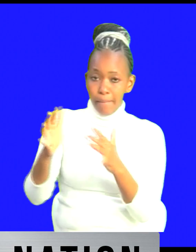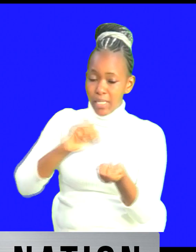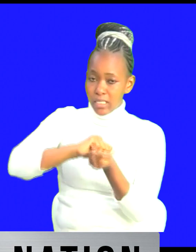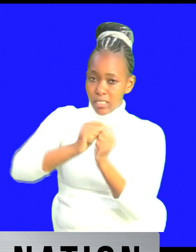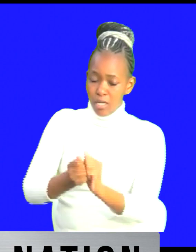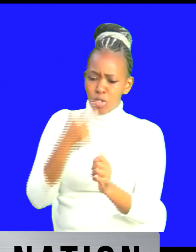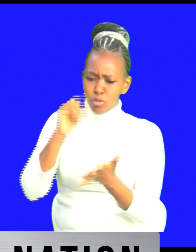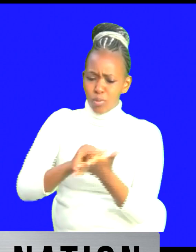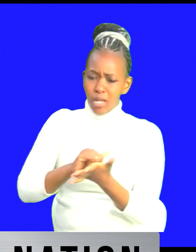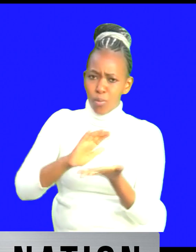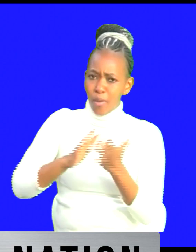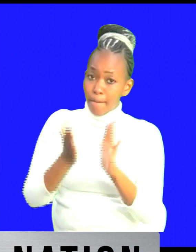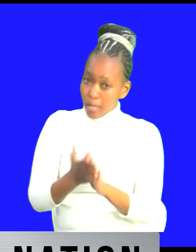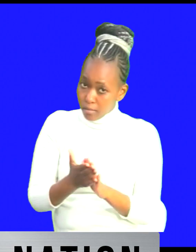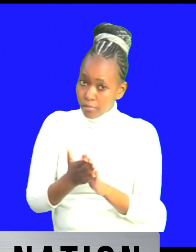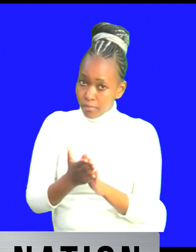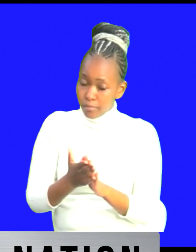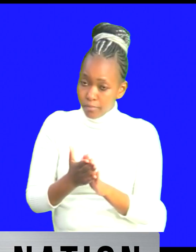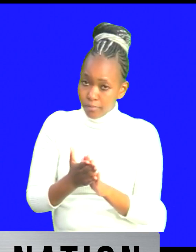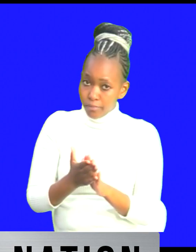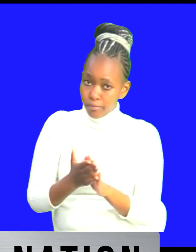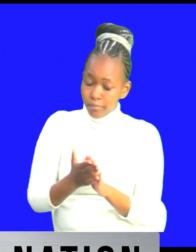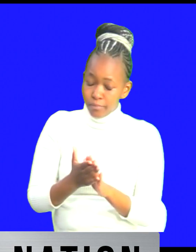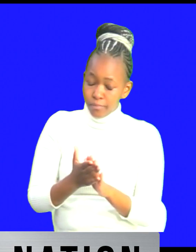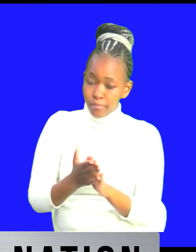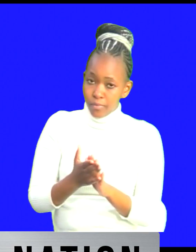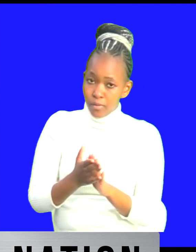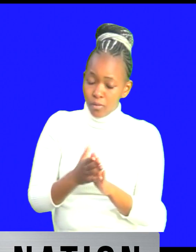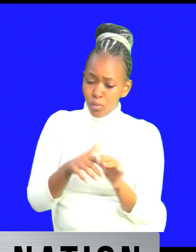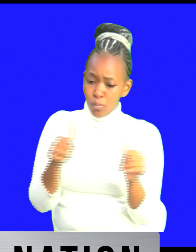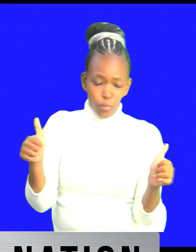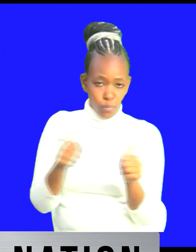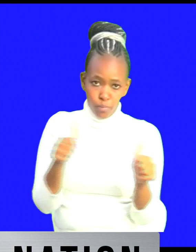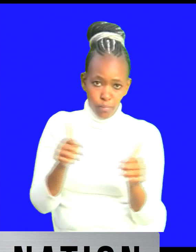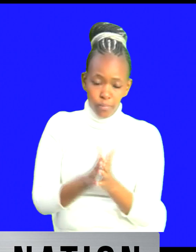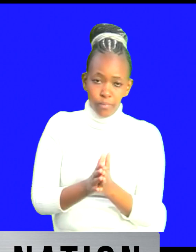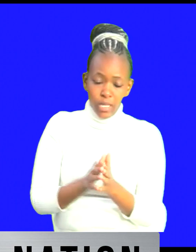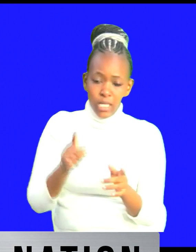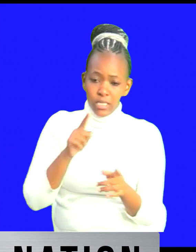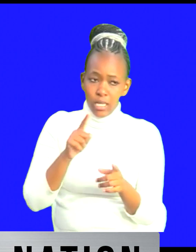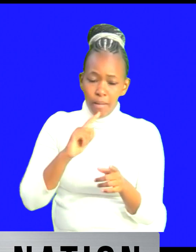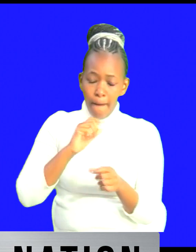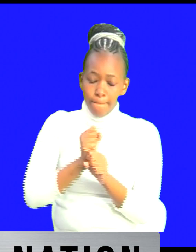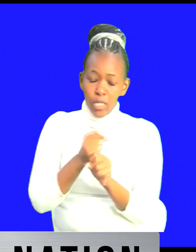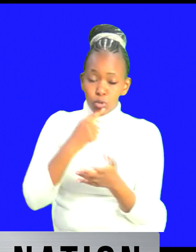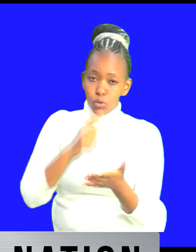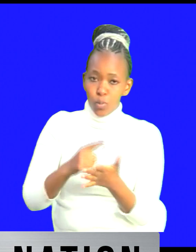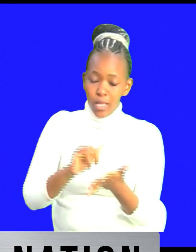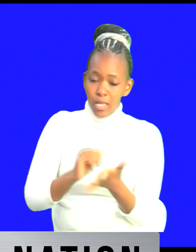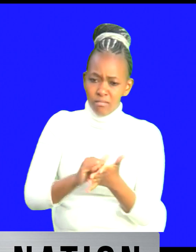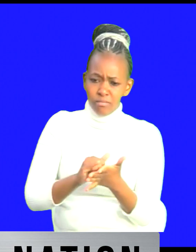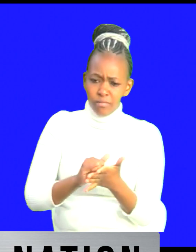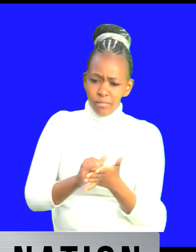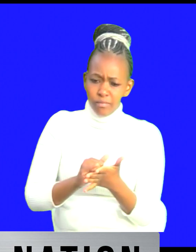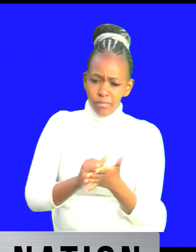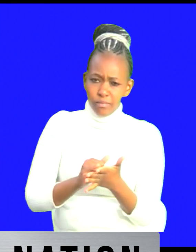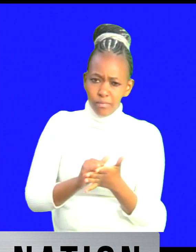become what is called the the lungs of the of of the planet and ensure that that is also paid for by the